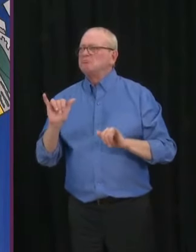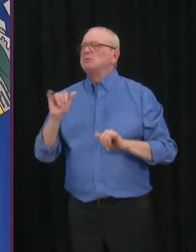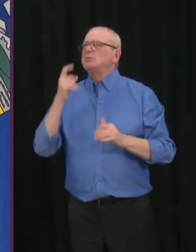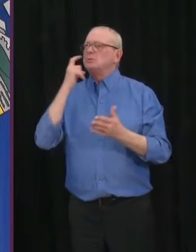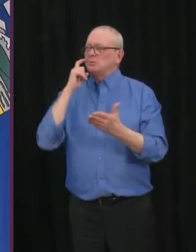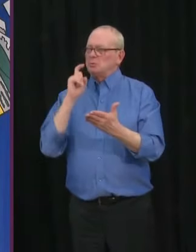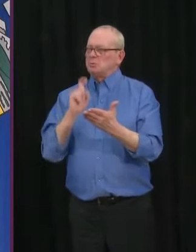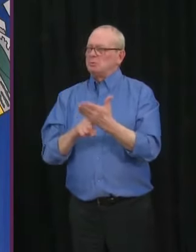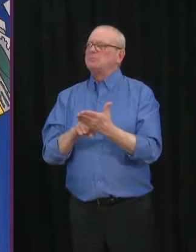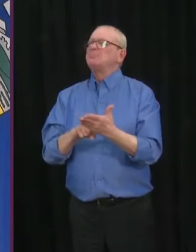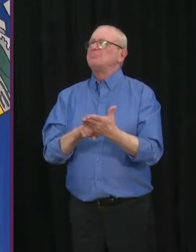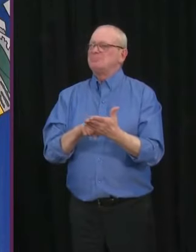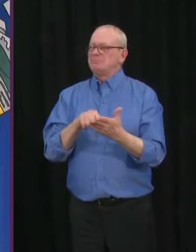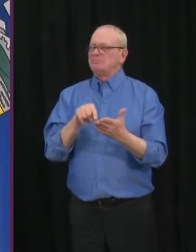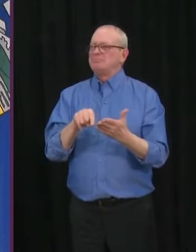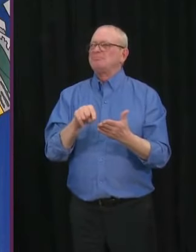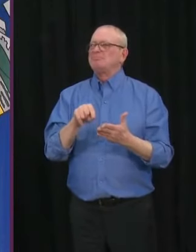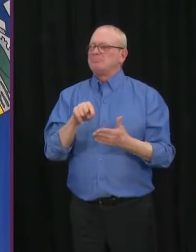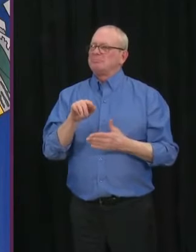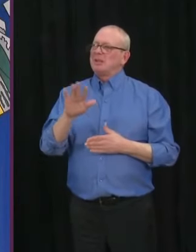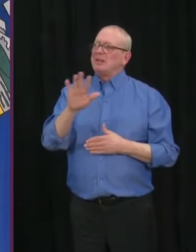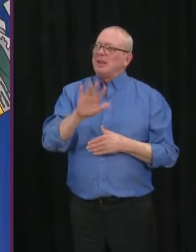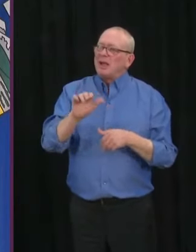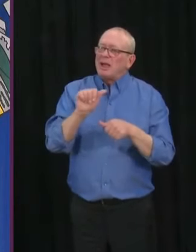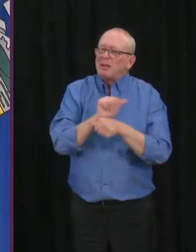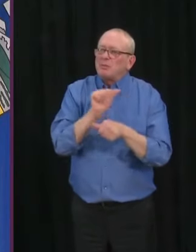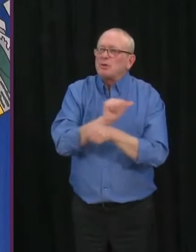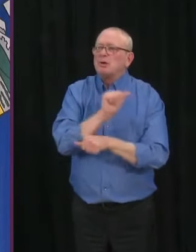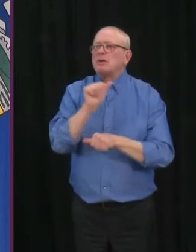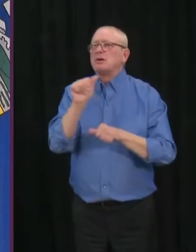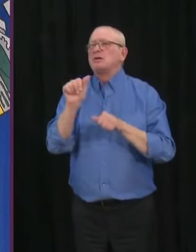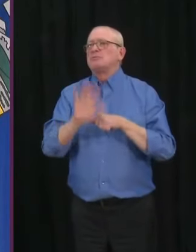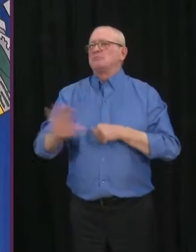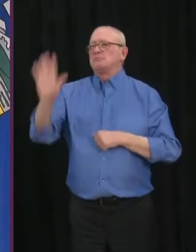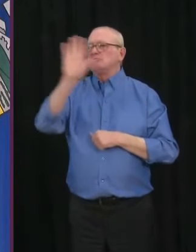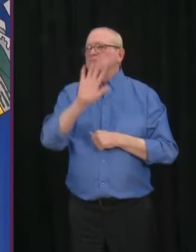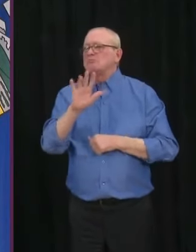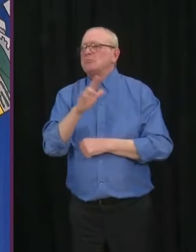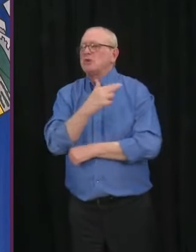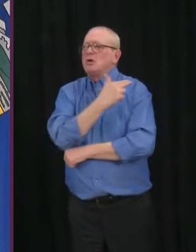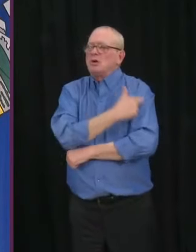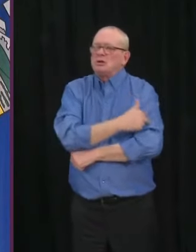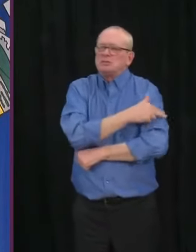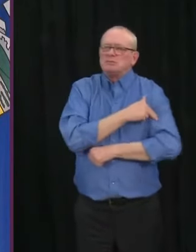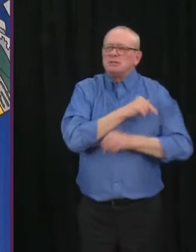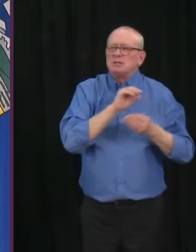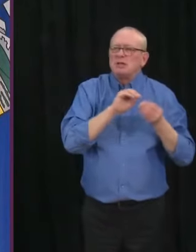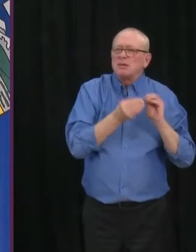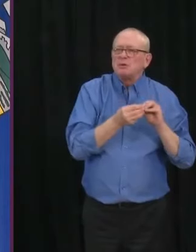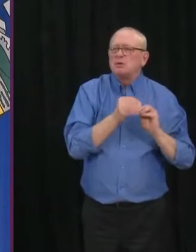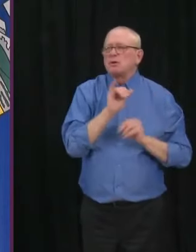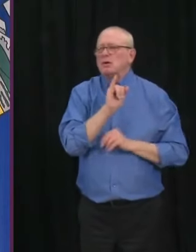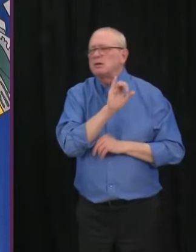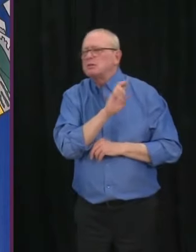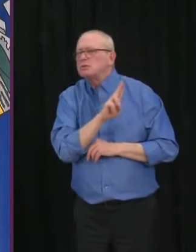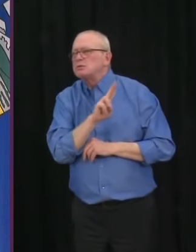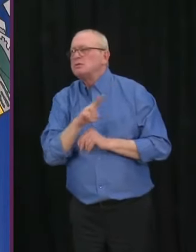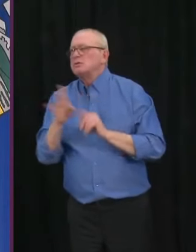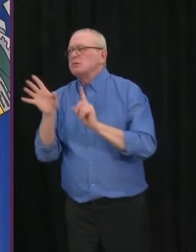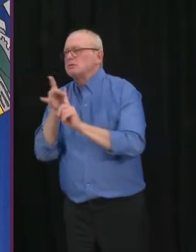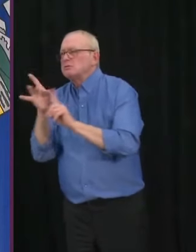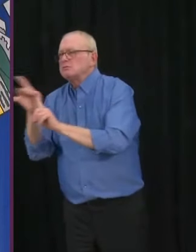provincially, with our case numbers, with our hospitalizations, with our ICU admissions, that the low-risk